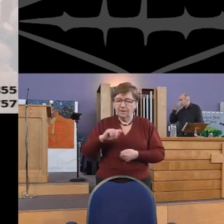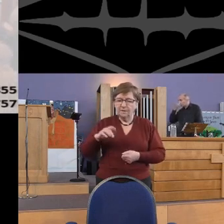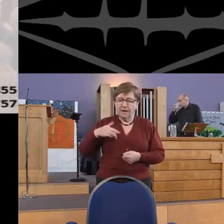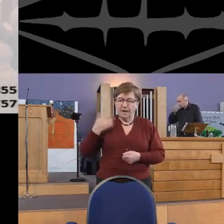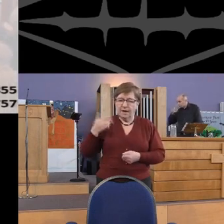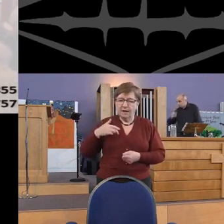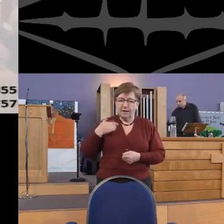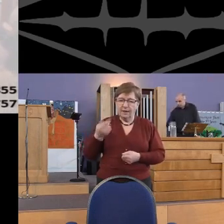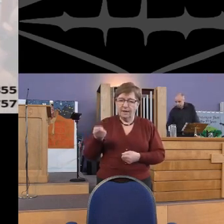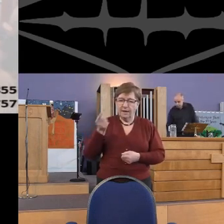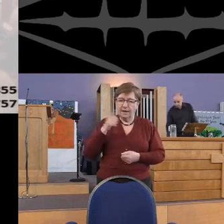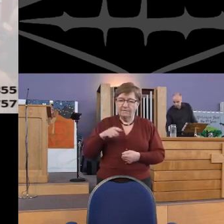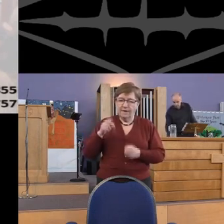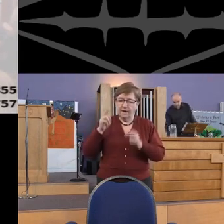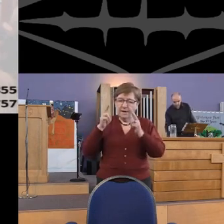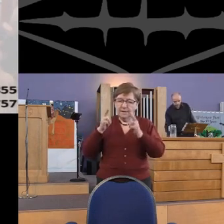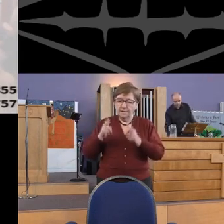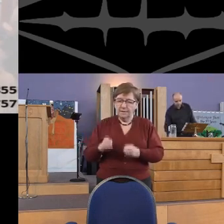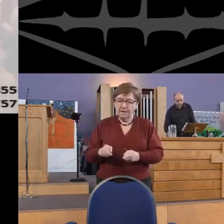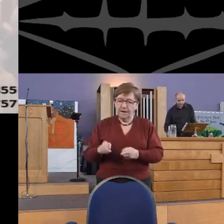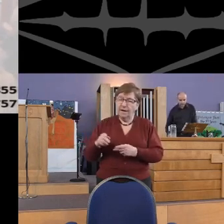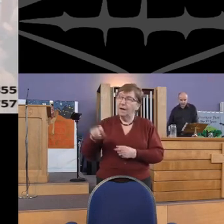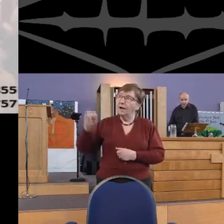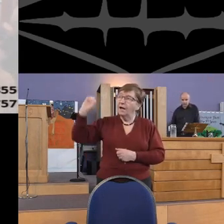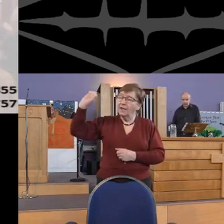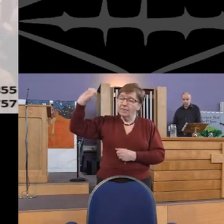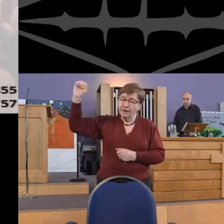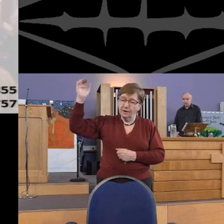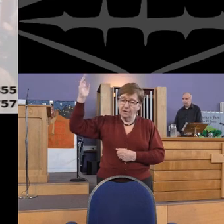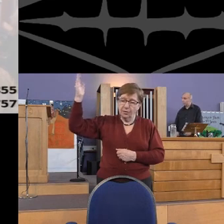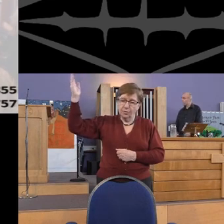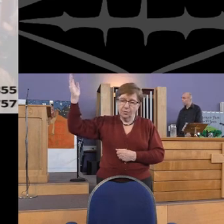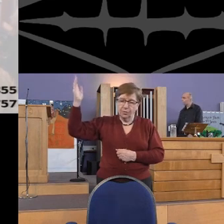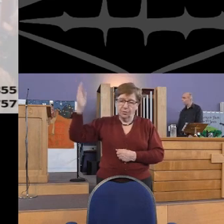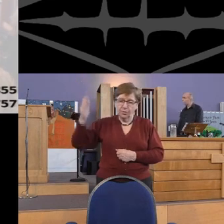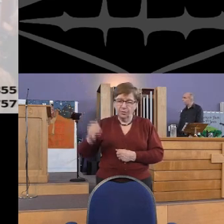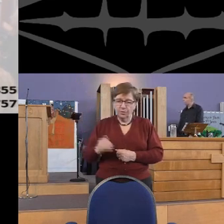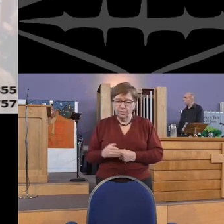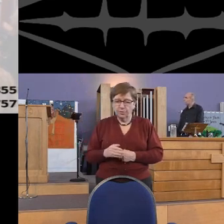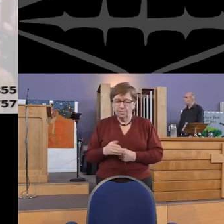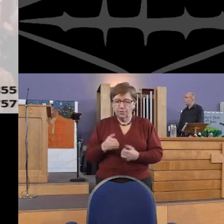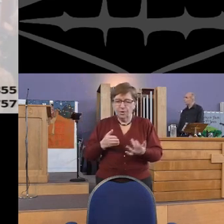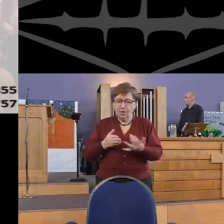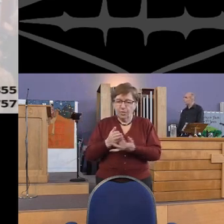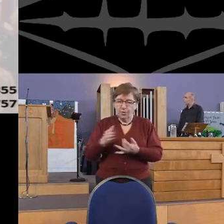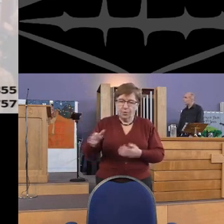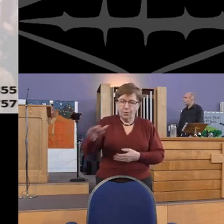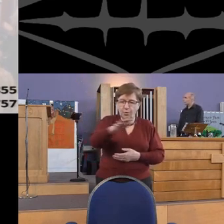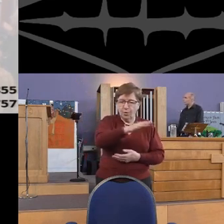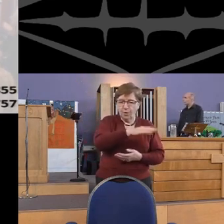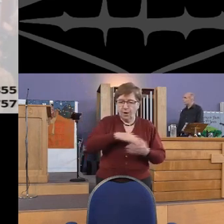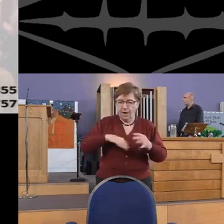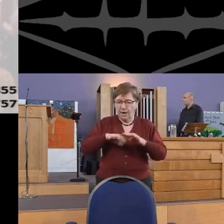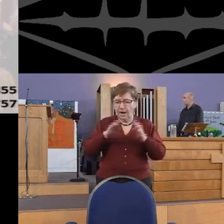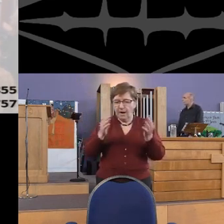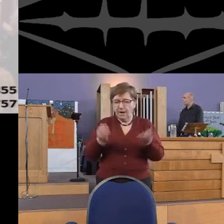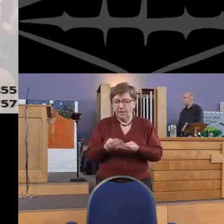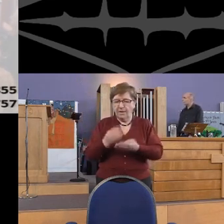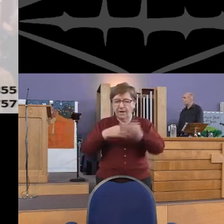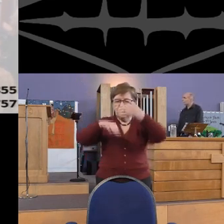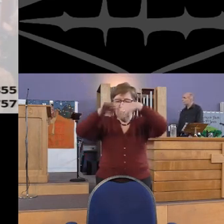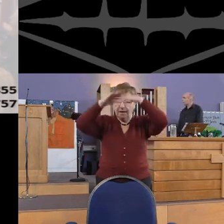reigns and life and death are yours. Through